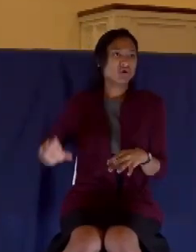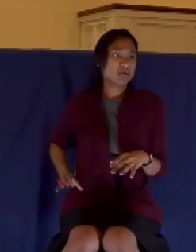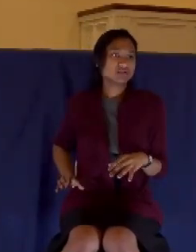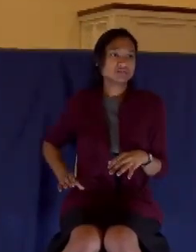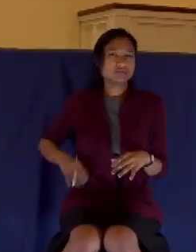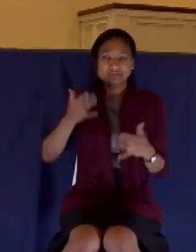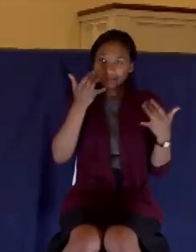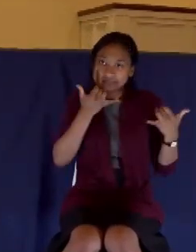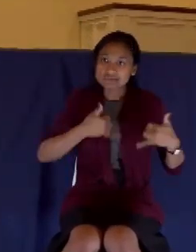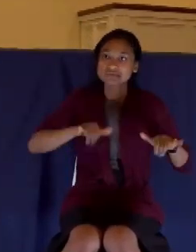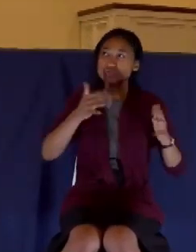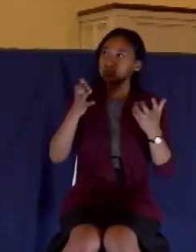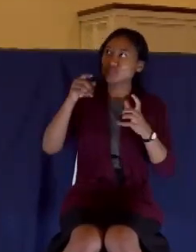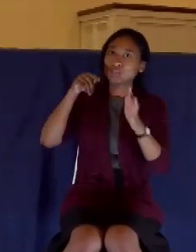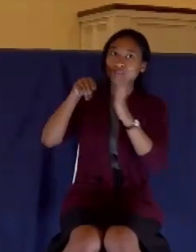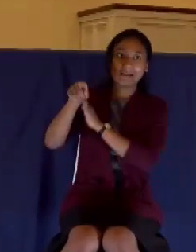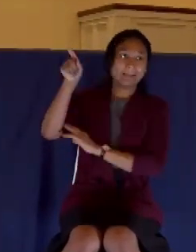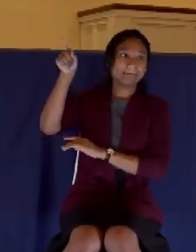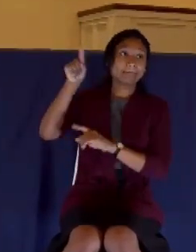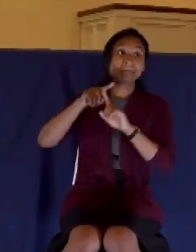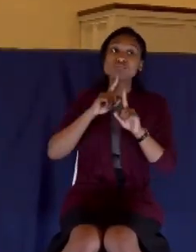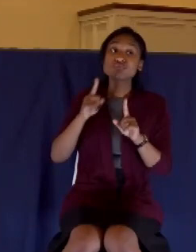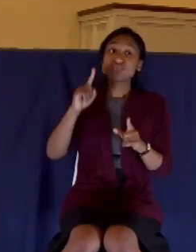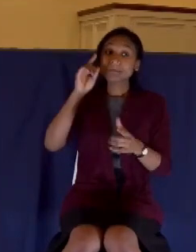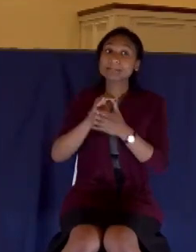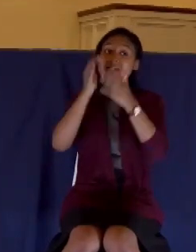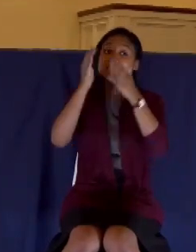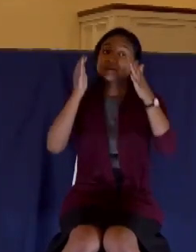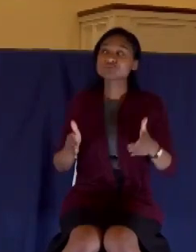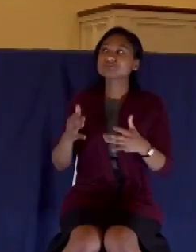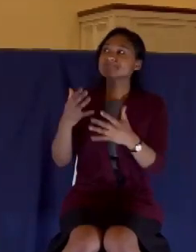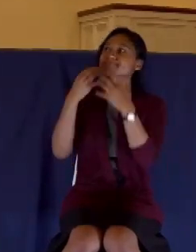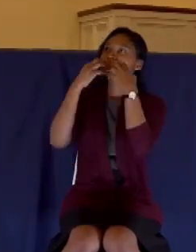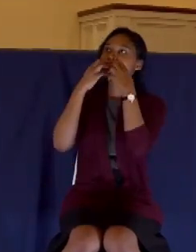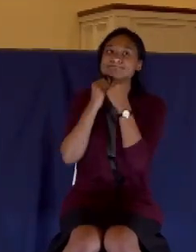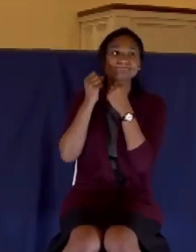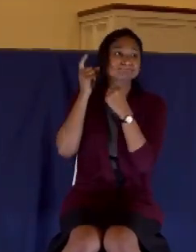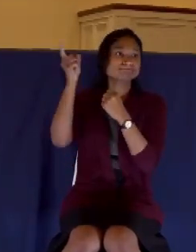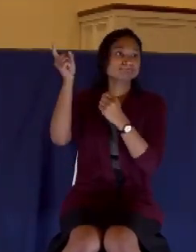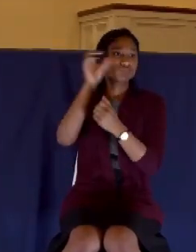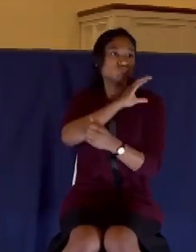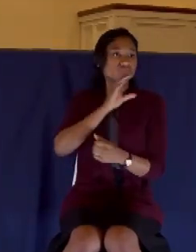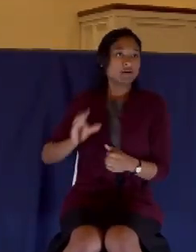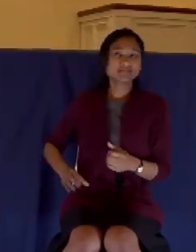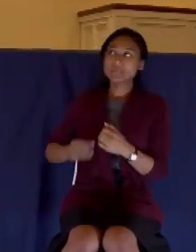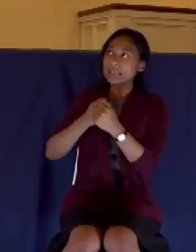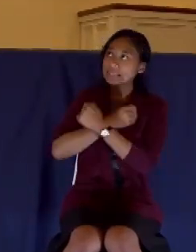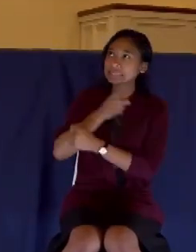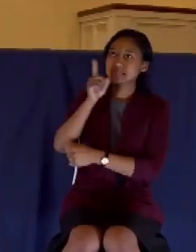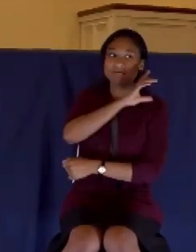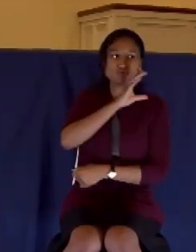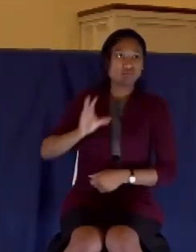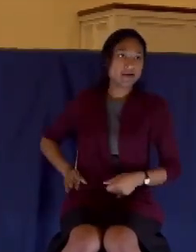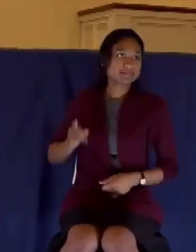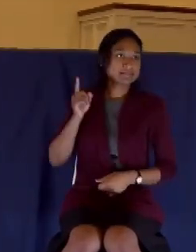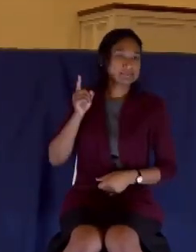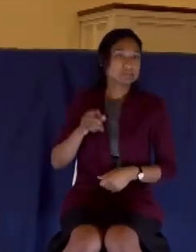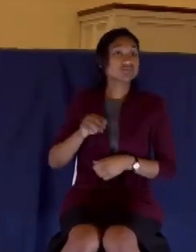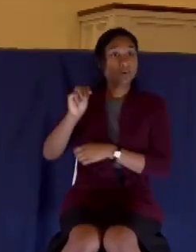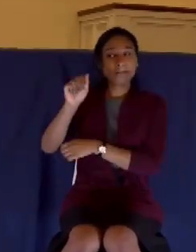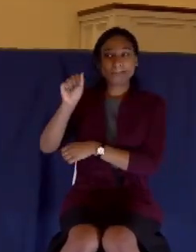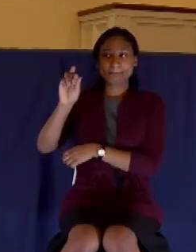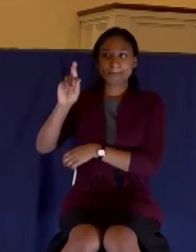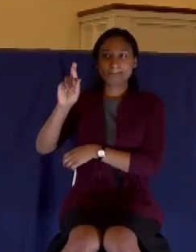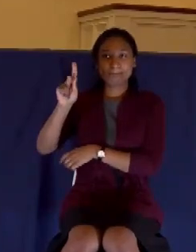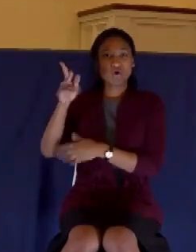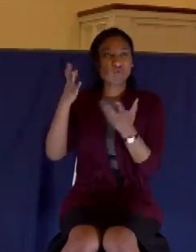treasure him. True believers honor him and worship him and love him. And Mark wants us to see this contrast.